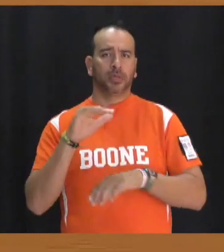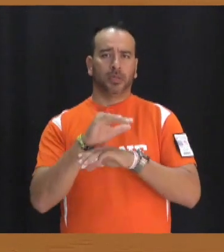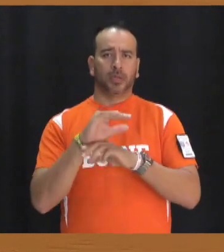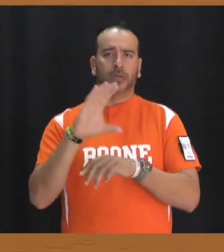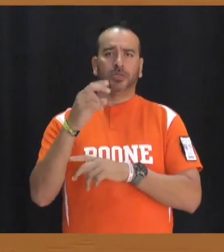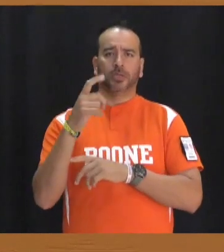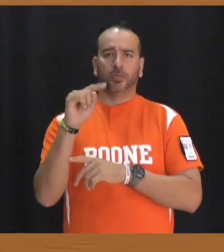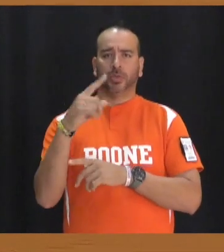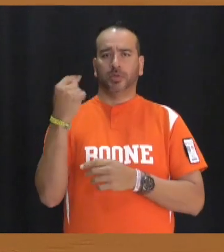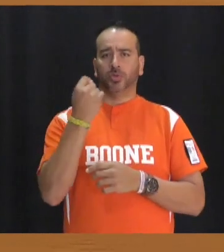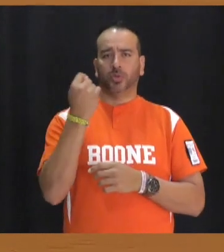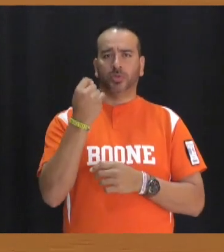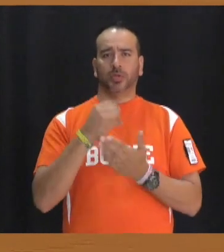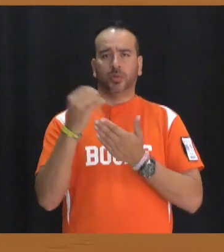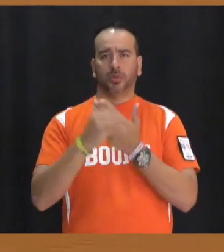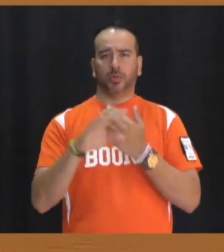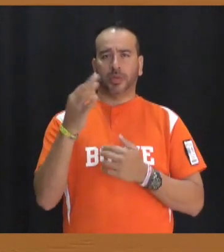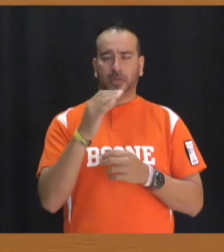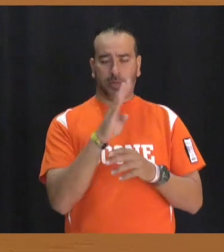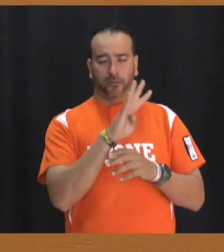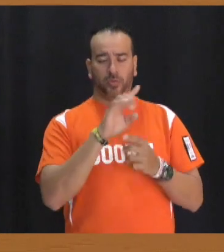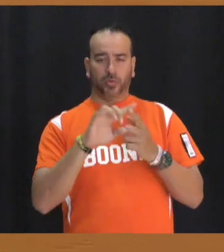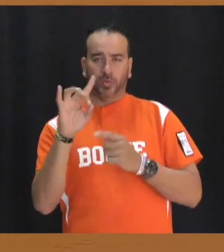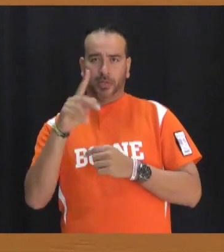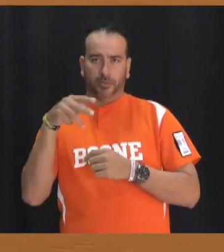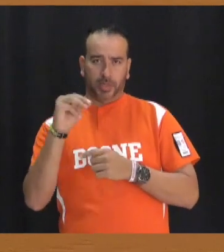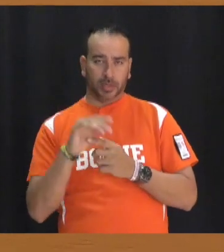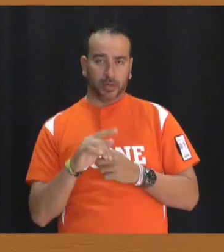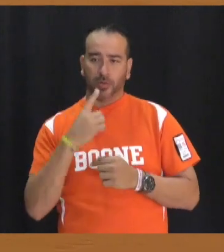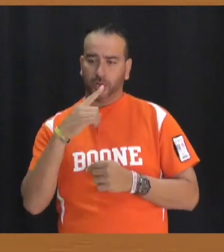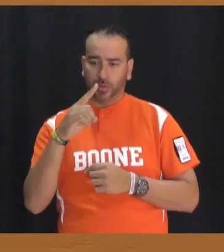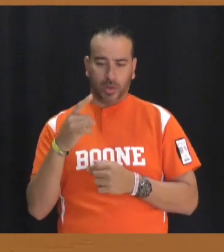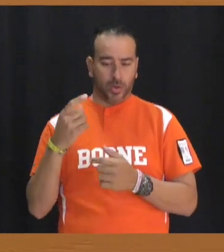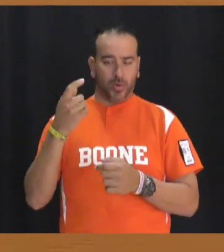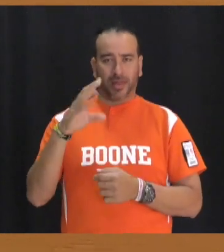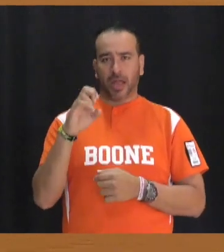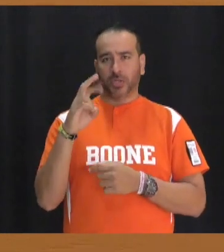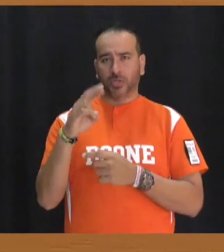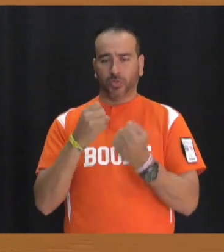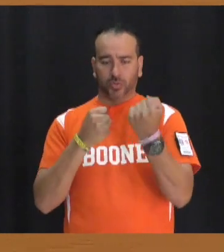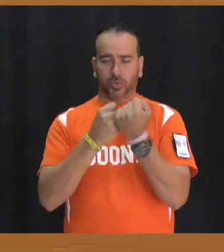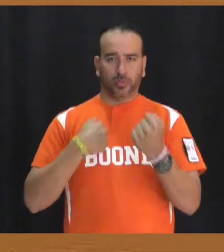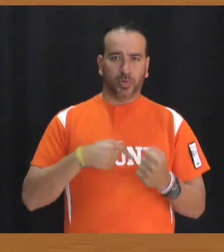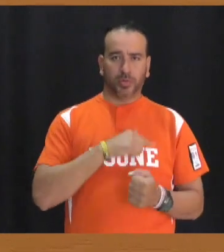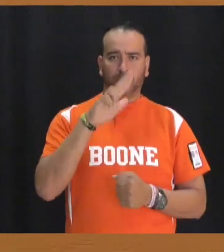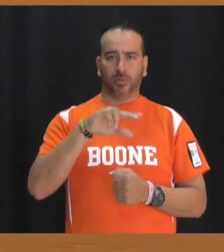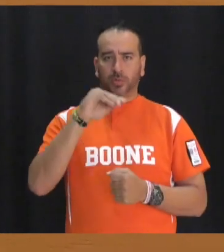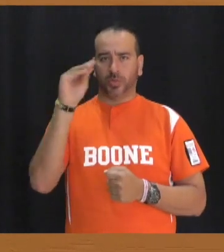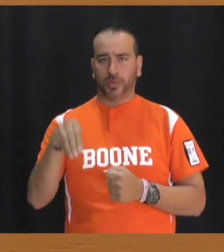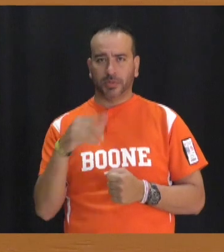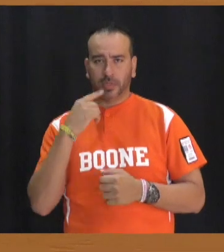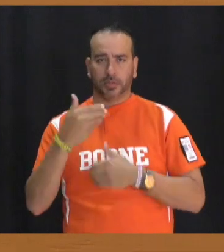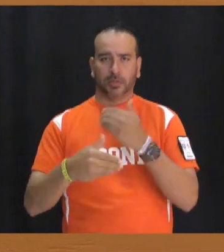Chipotle Tuesday October 9th between 4 p.m. and 8 p.m. tell the cashier you're supporting us to make sure that 33 percent of